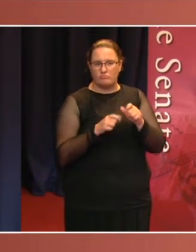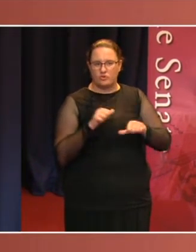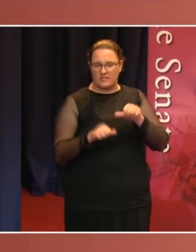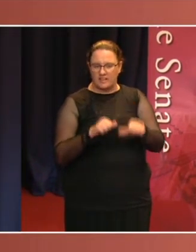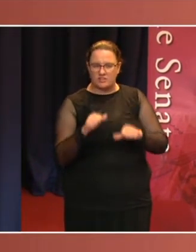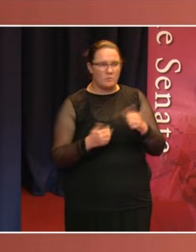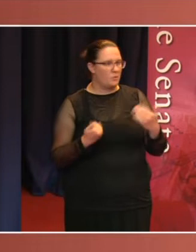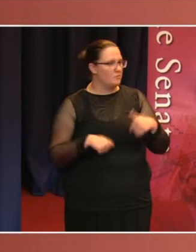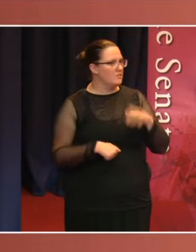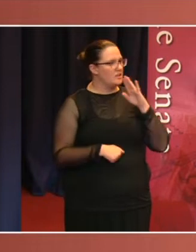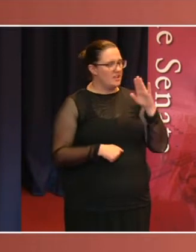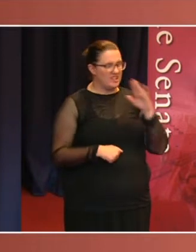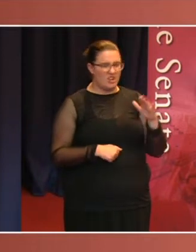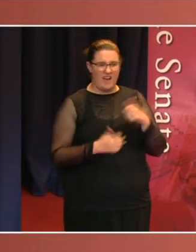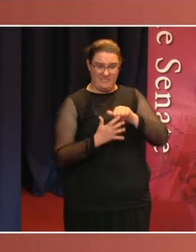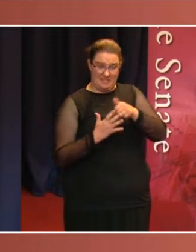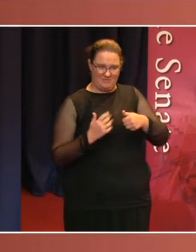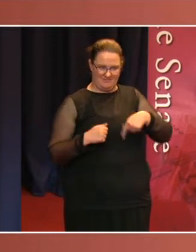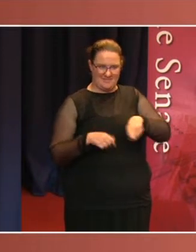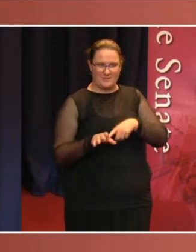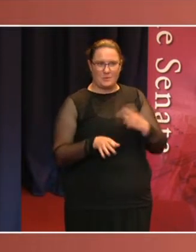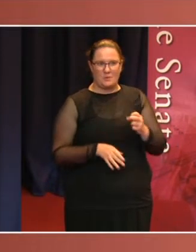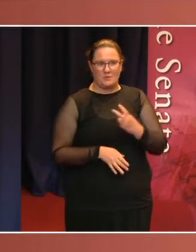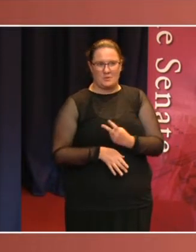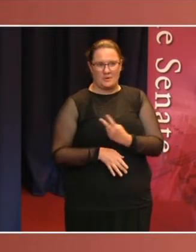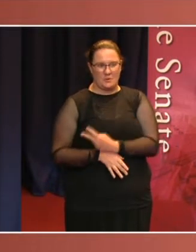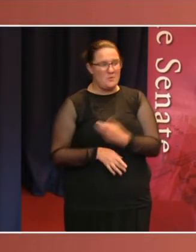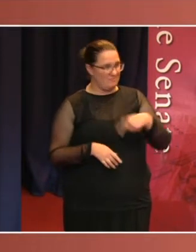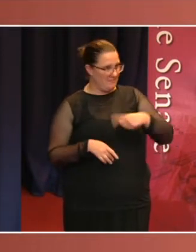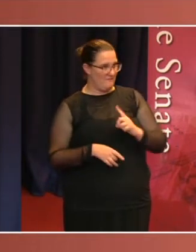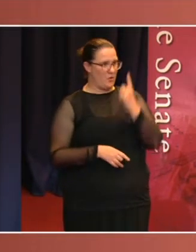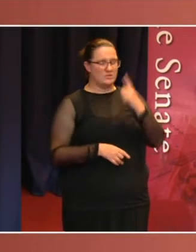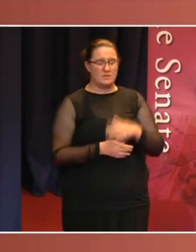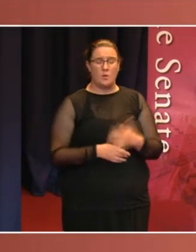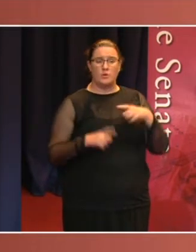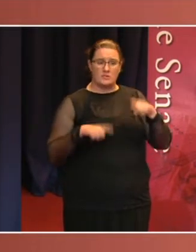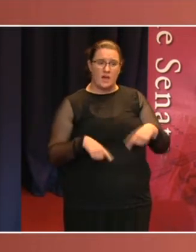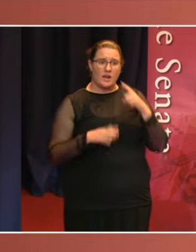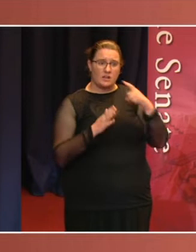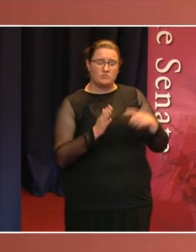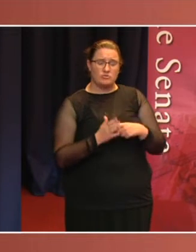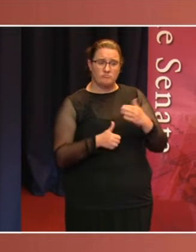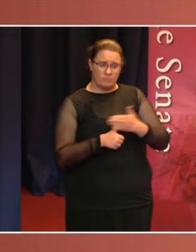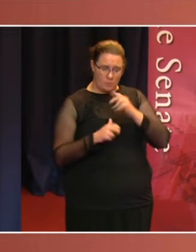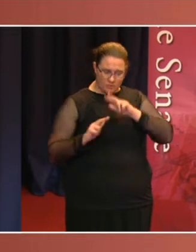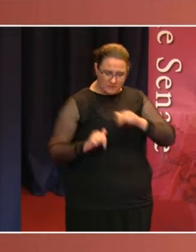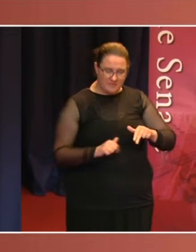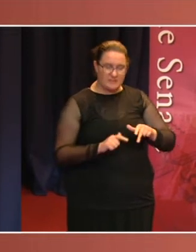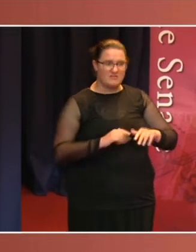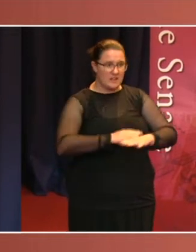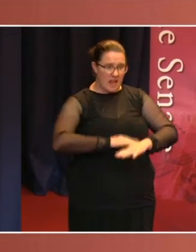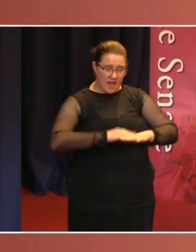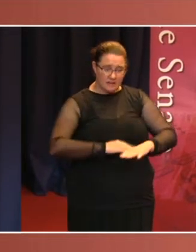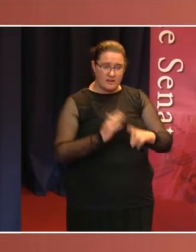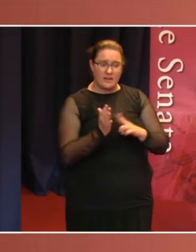first in our series for 2022. I would like to begin by acknowledging the traditional custodians of the land, the Ngunnawal